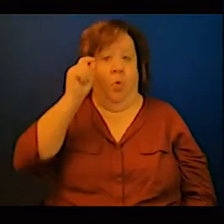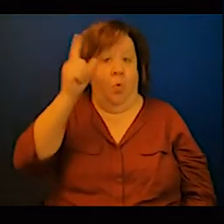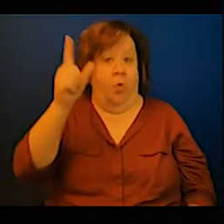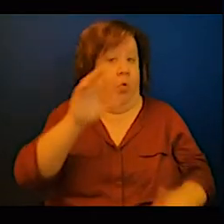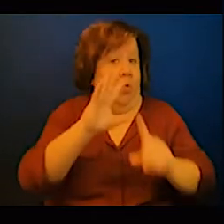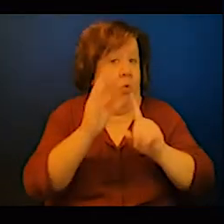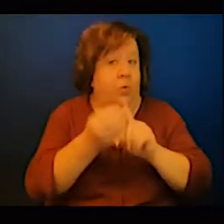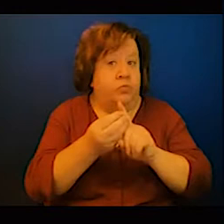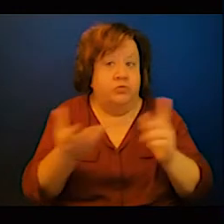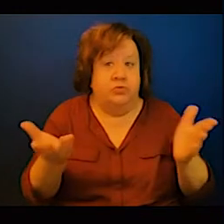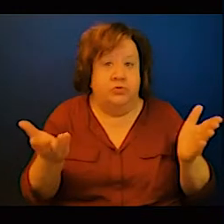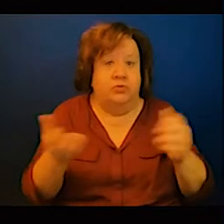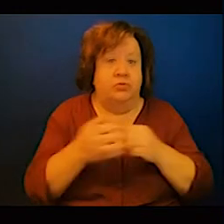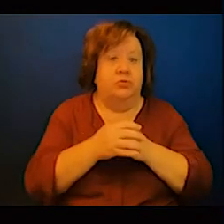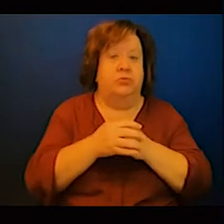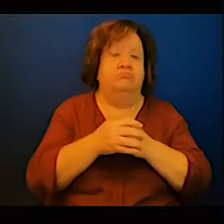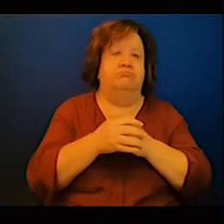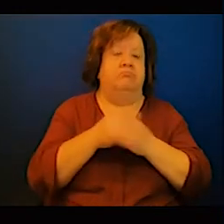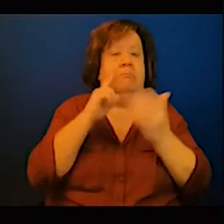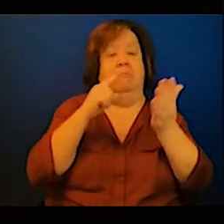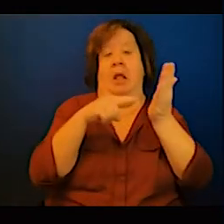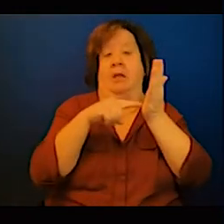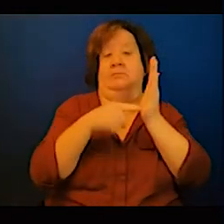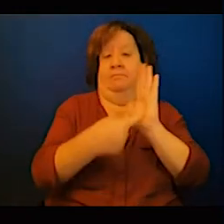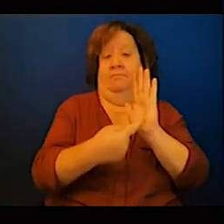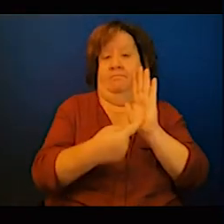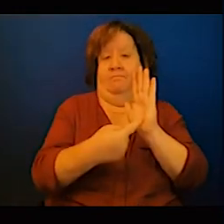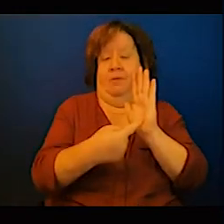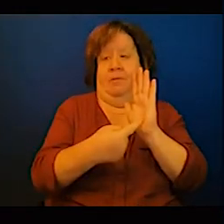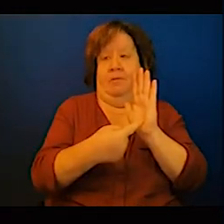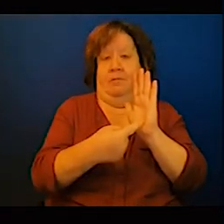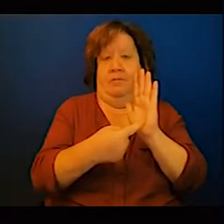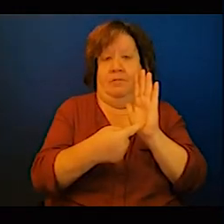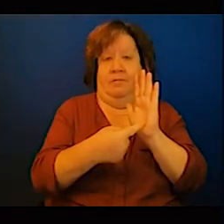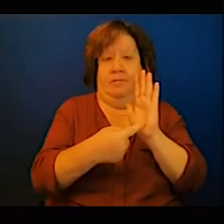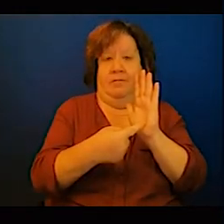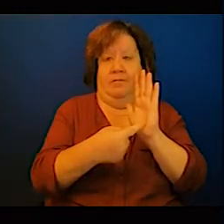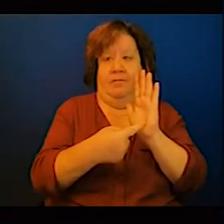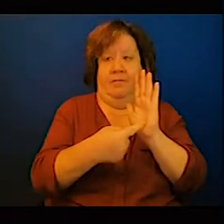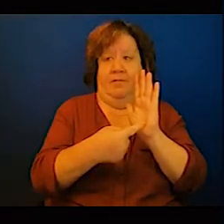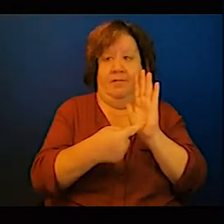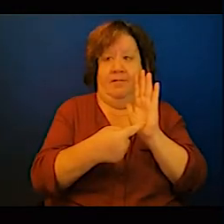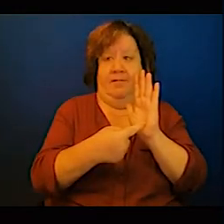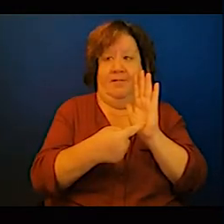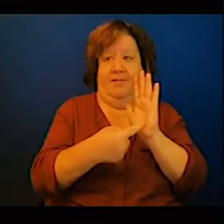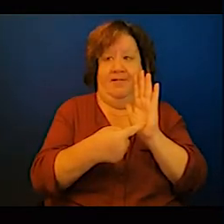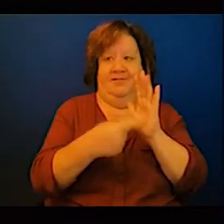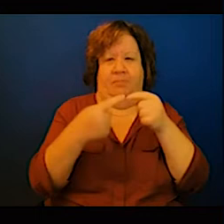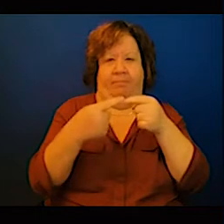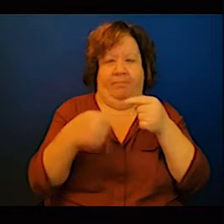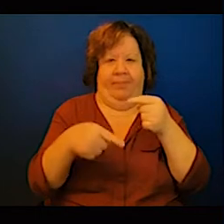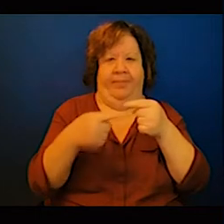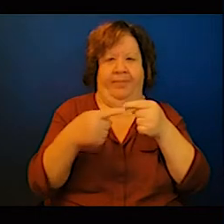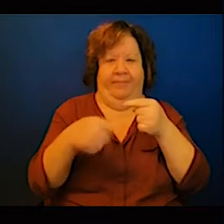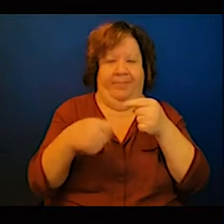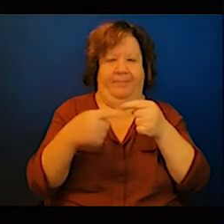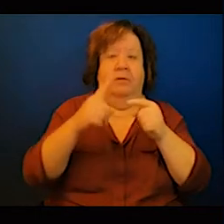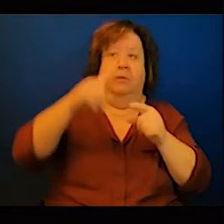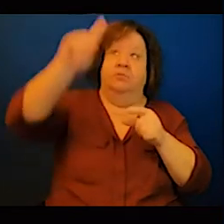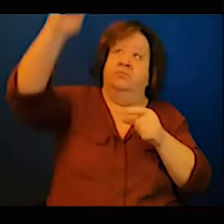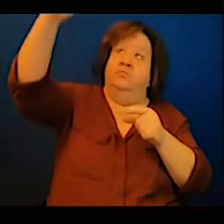Those are the kind of initiatives we need to look at. And the approach should understand